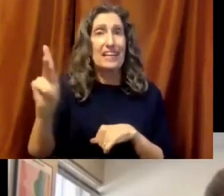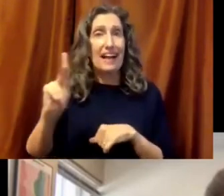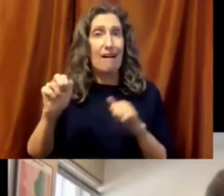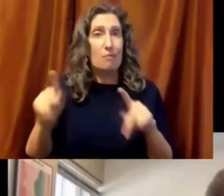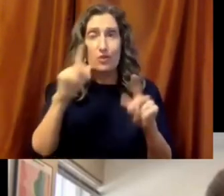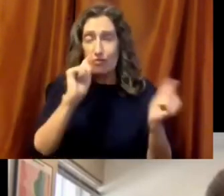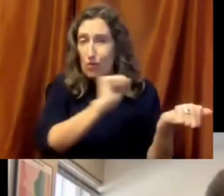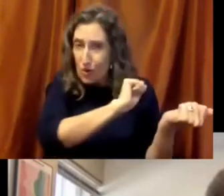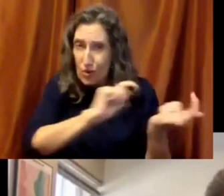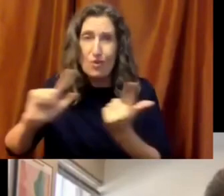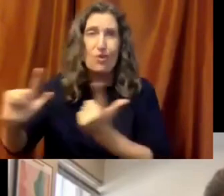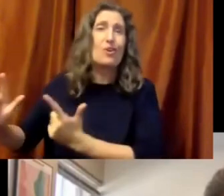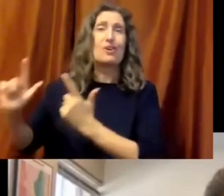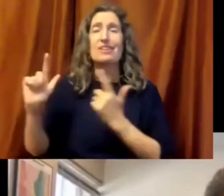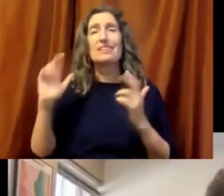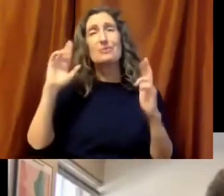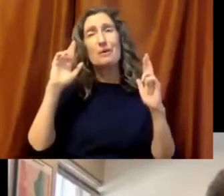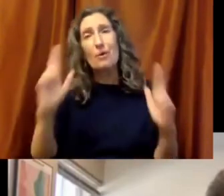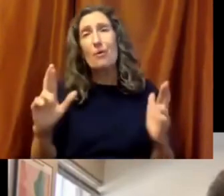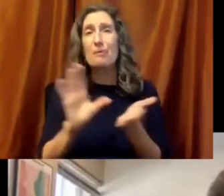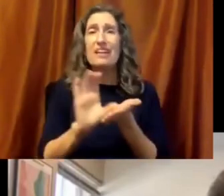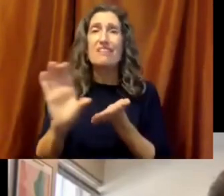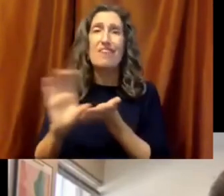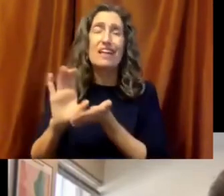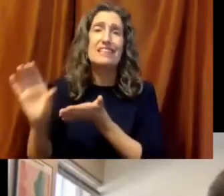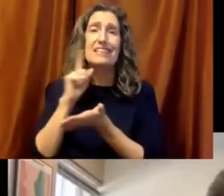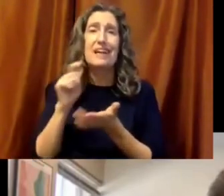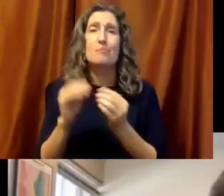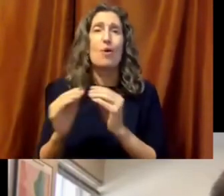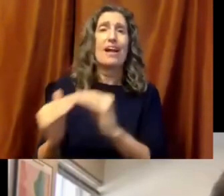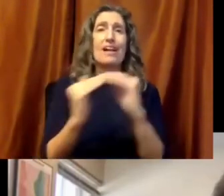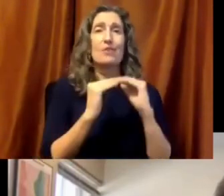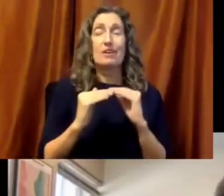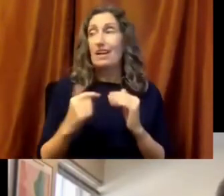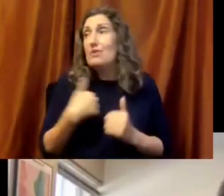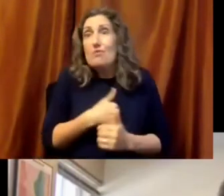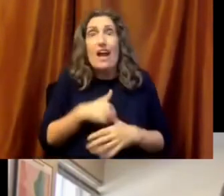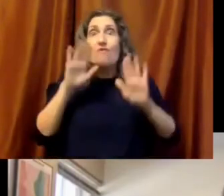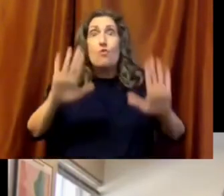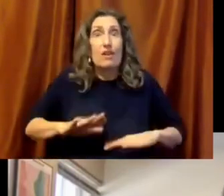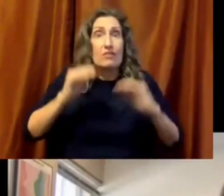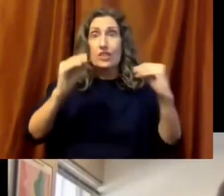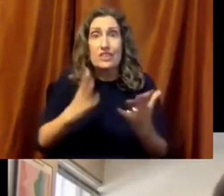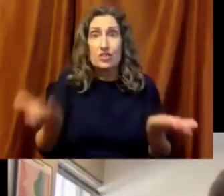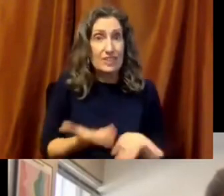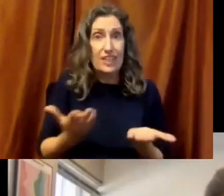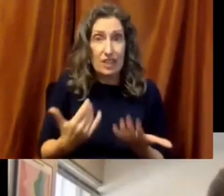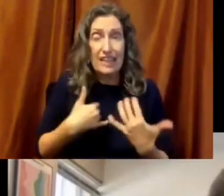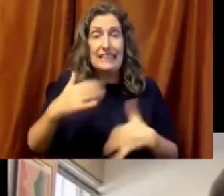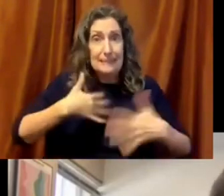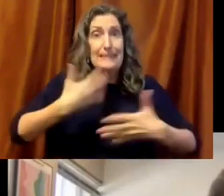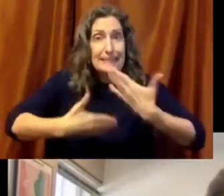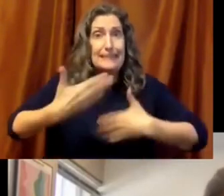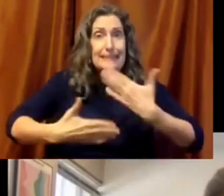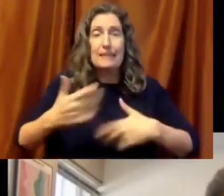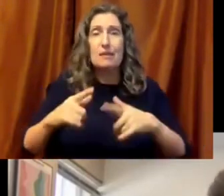systems, so that there is, in fact, the opportunity to learn from not only the great teaching that goes on in the United States